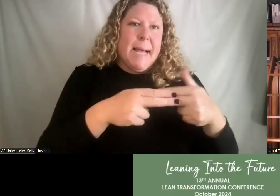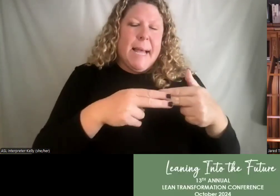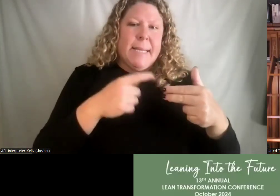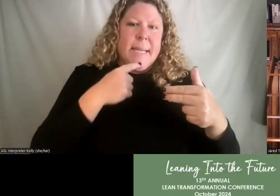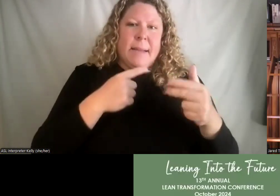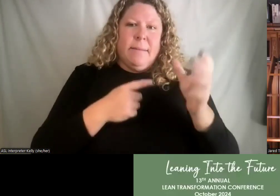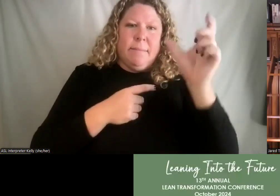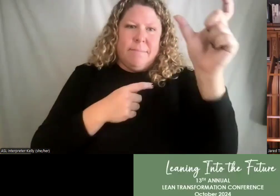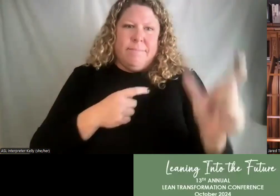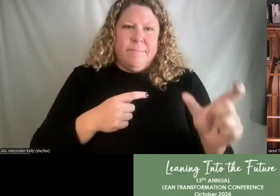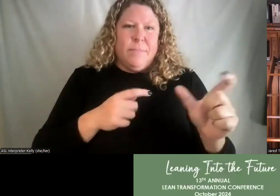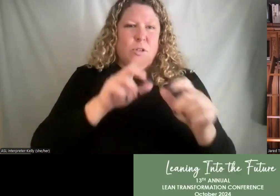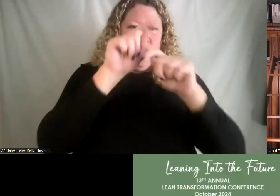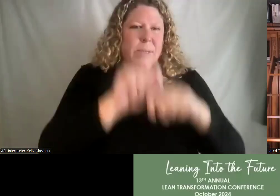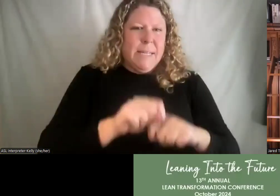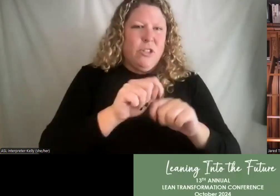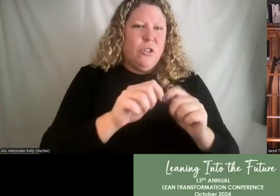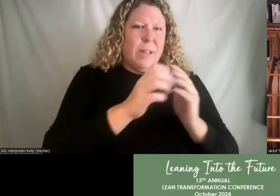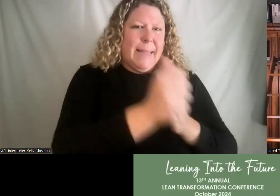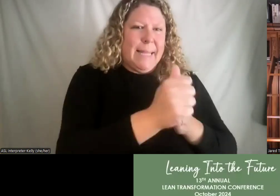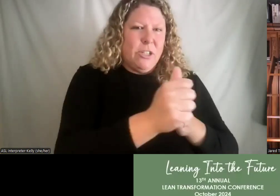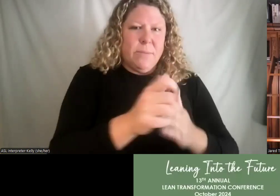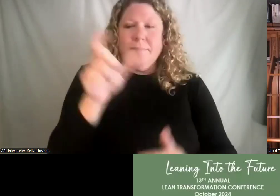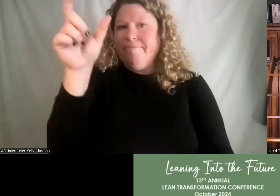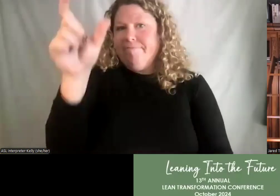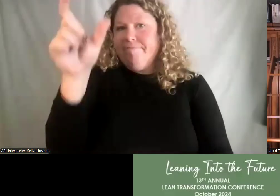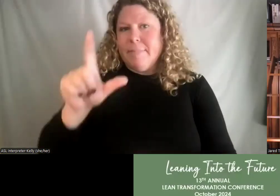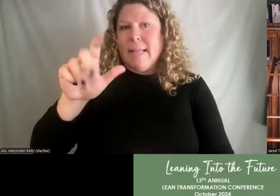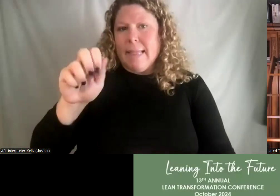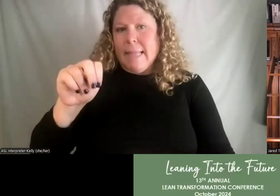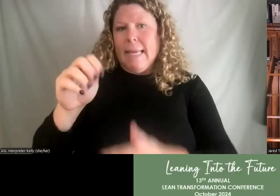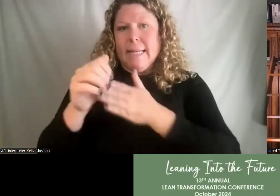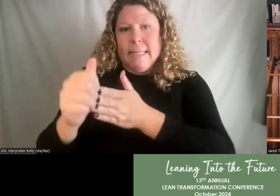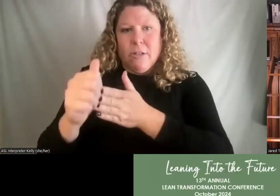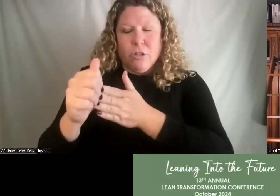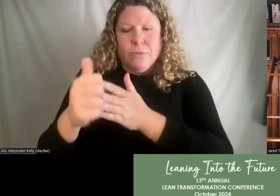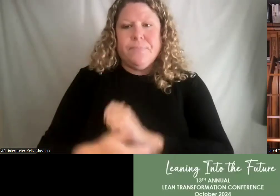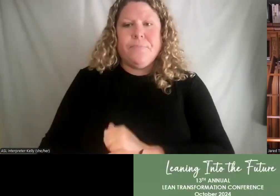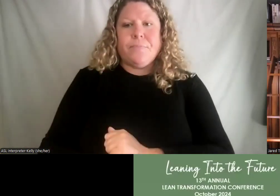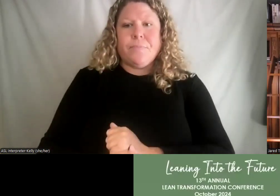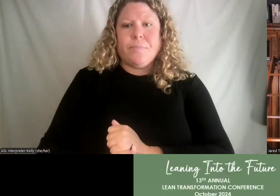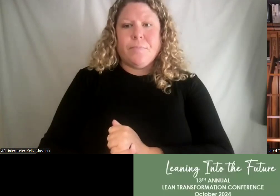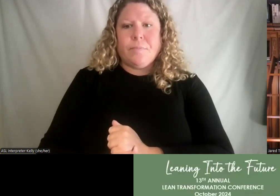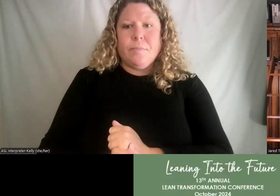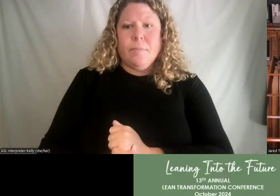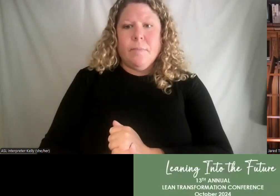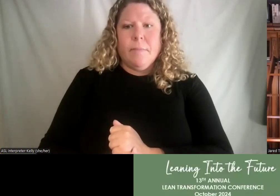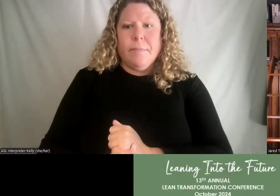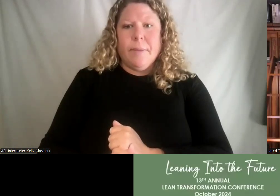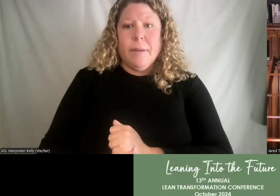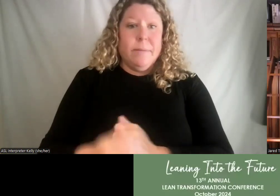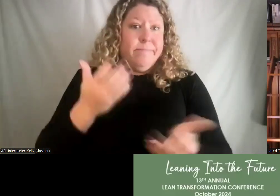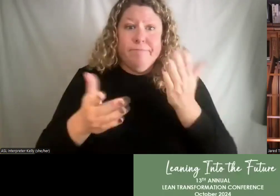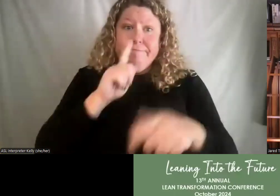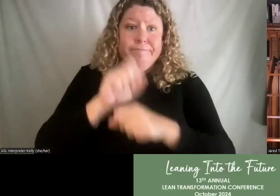you know, that traditional leadership. On the other side, you have lean leadership. It may be, you know, that somebody is